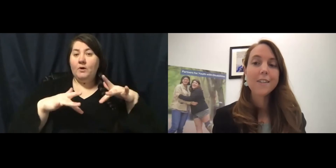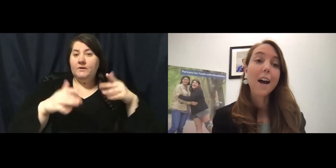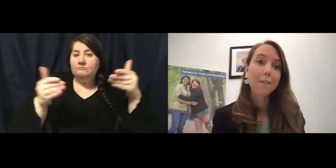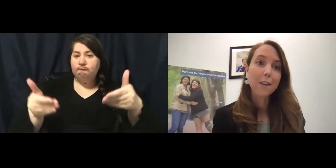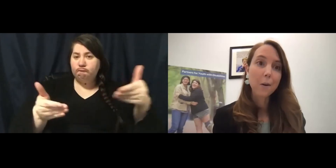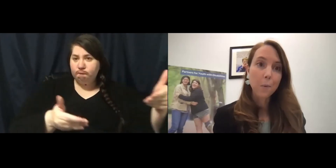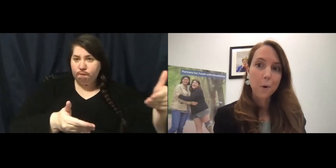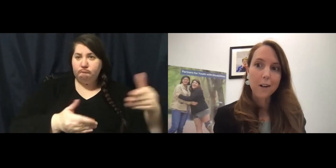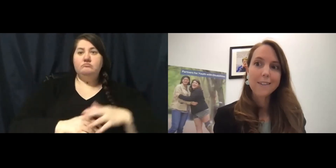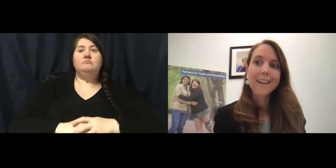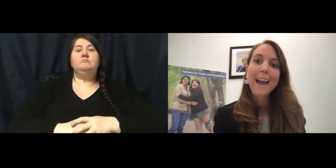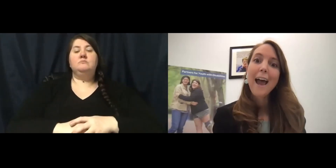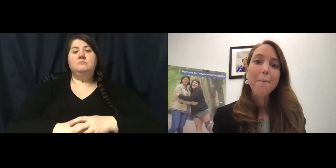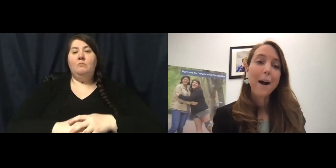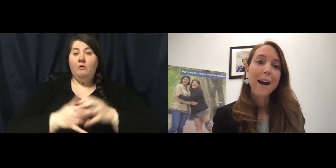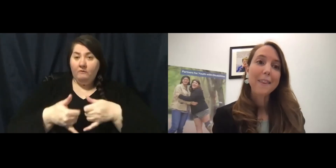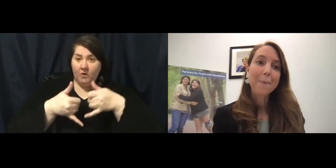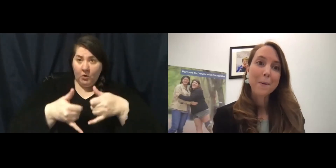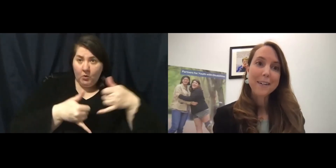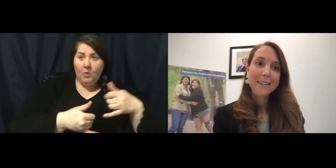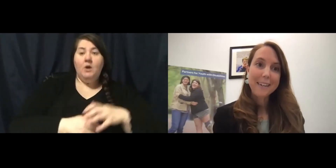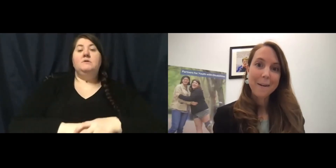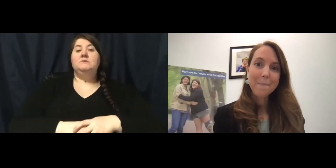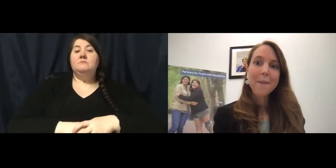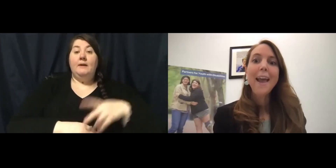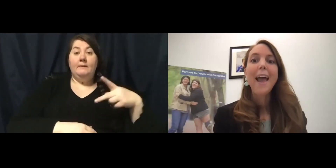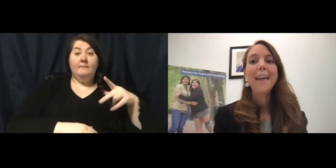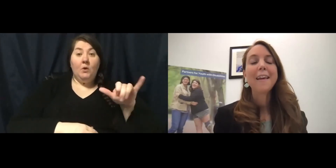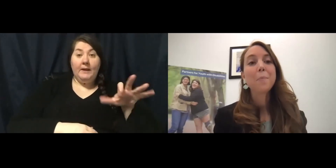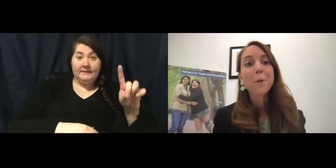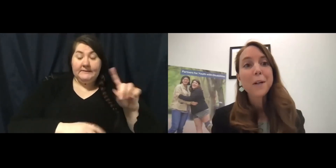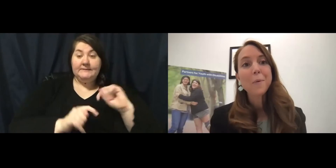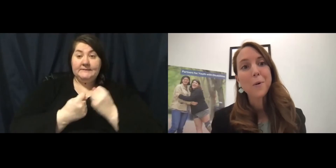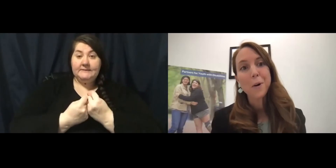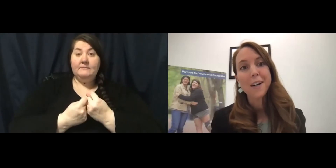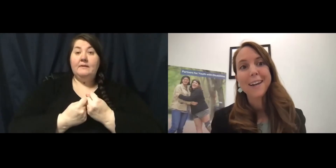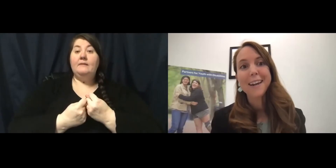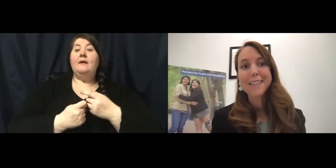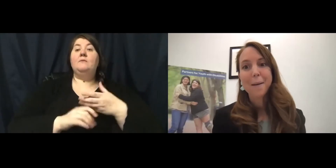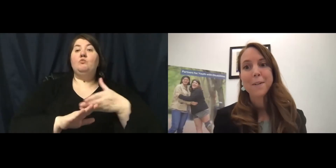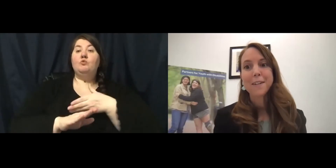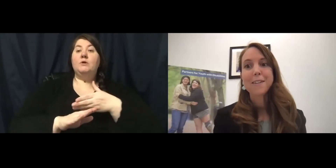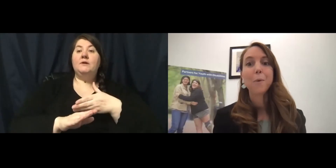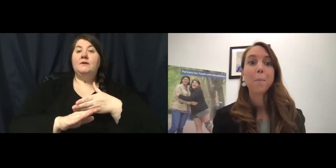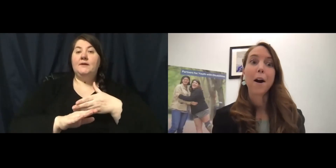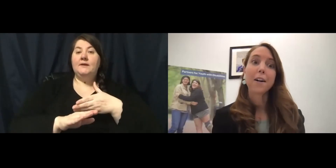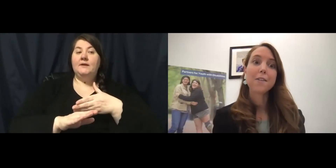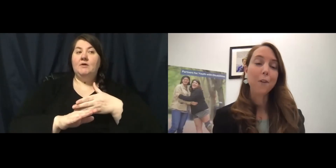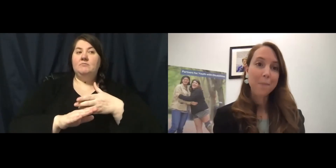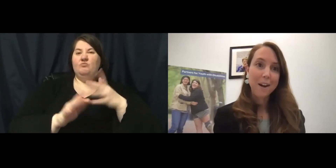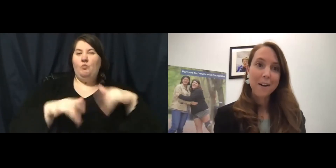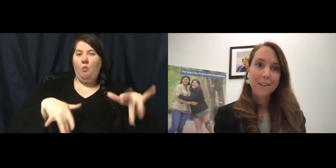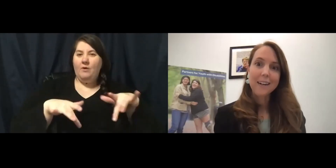of the awards by the PYD team. And then pre-recorded acceptance remarks